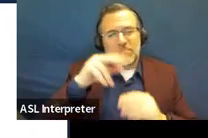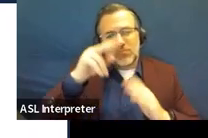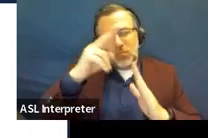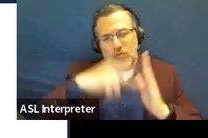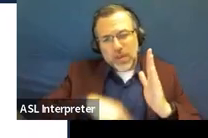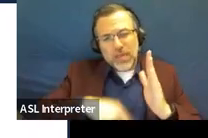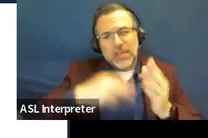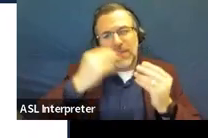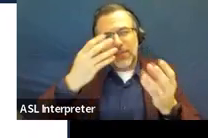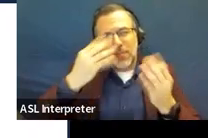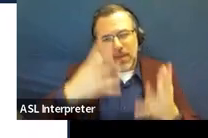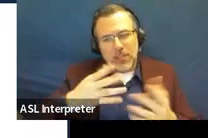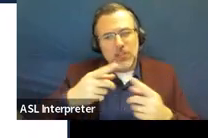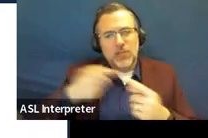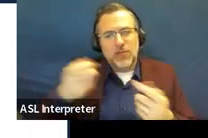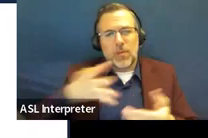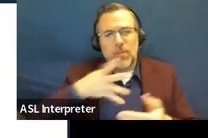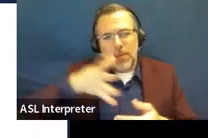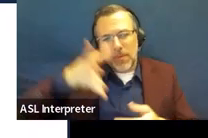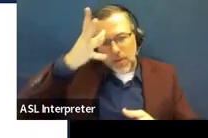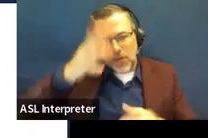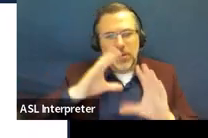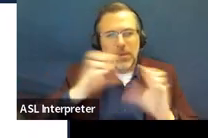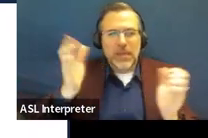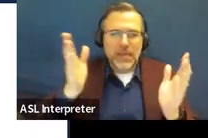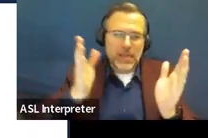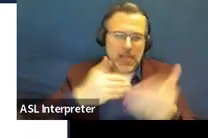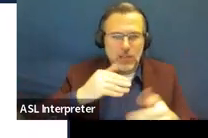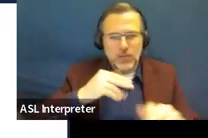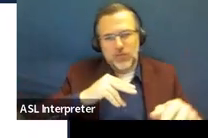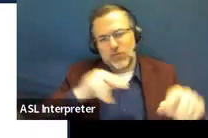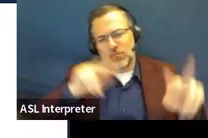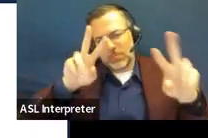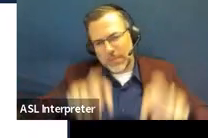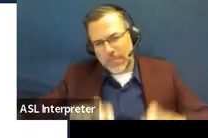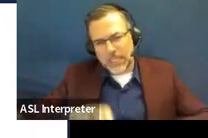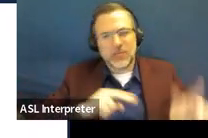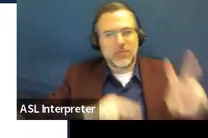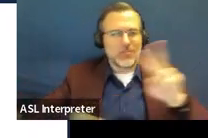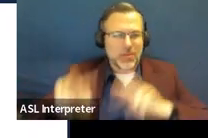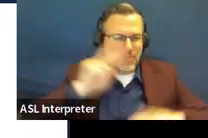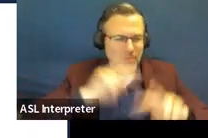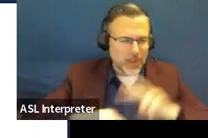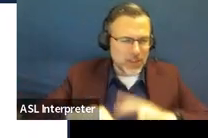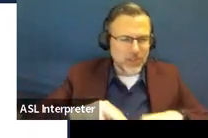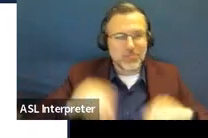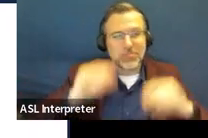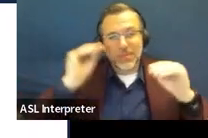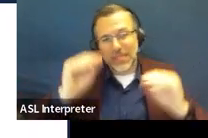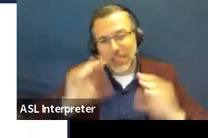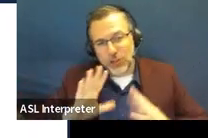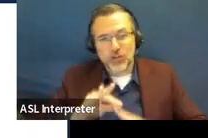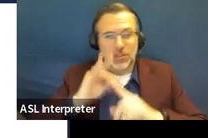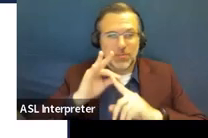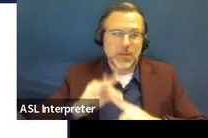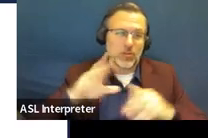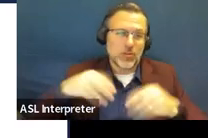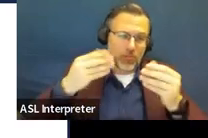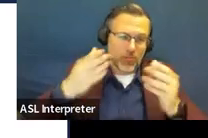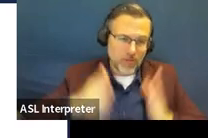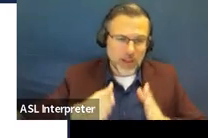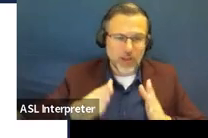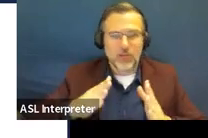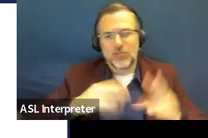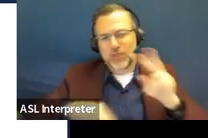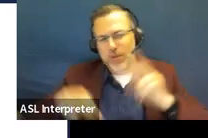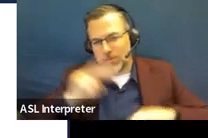classroom-based assessments and observations, and teacher service provider observations to determine if or what additional data are